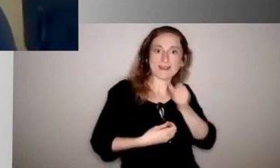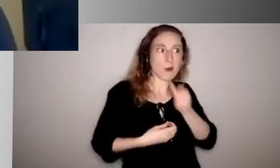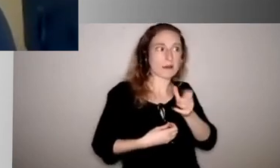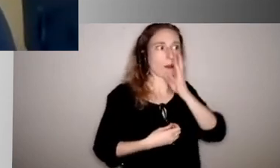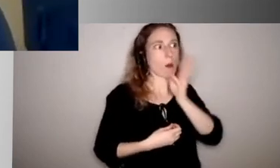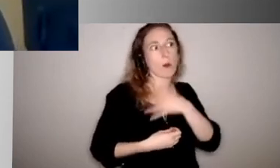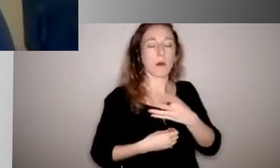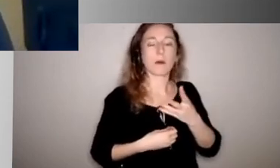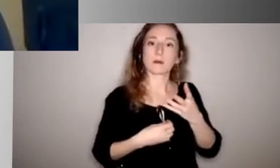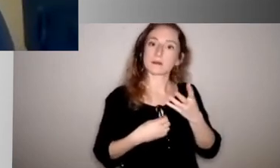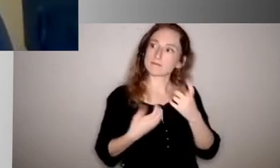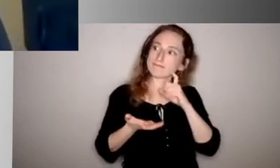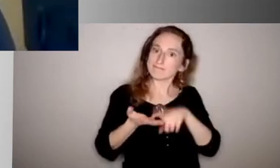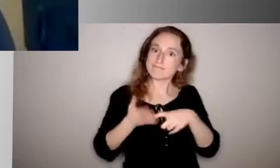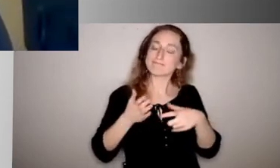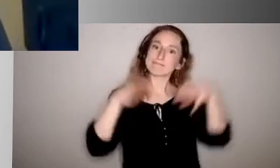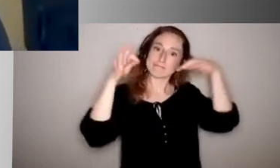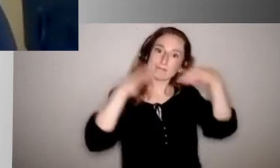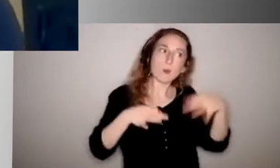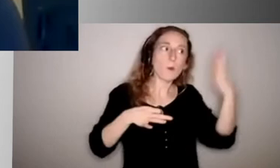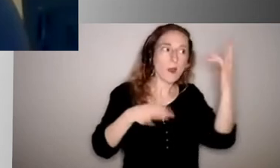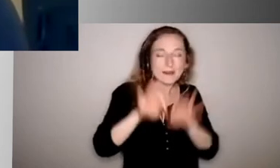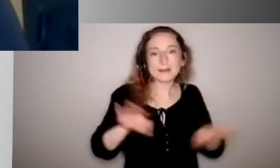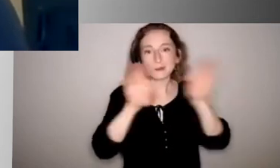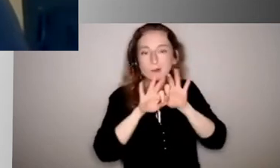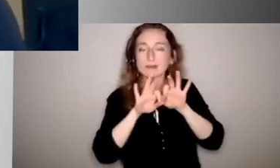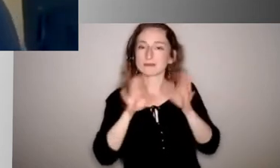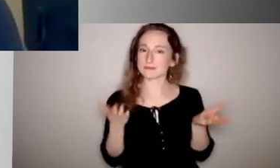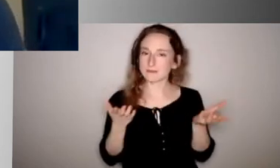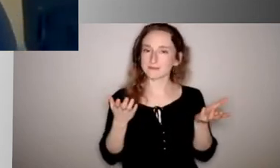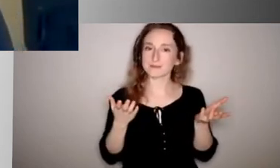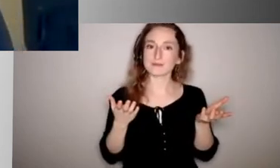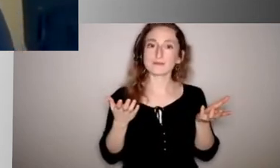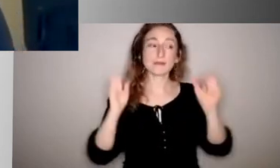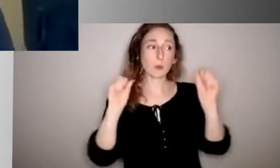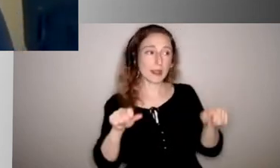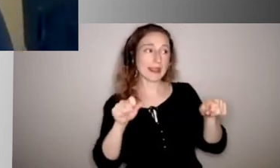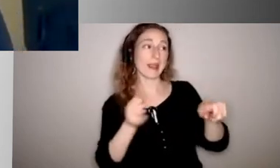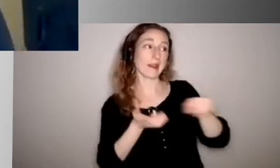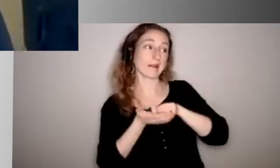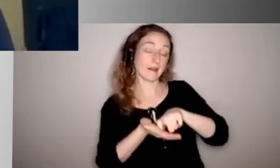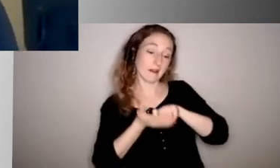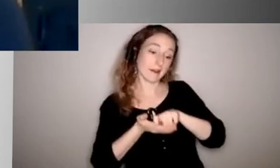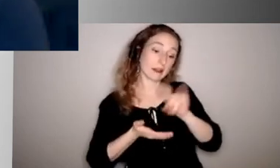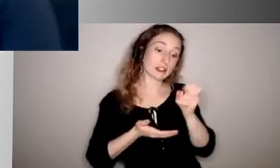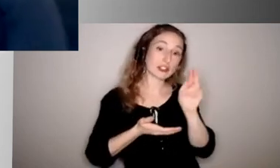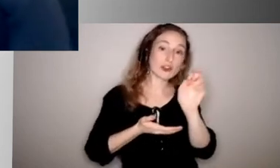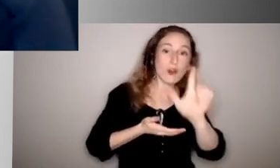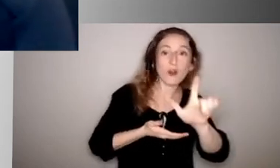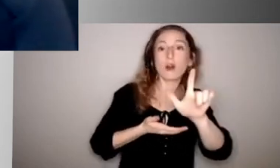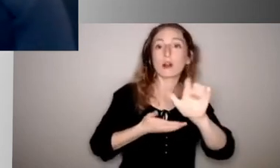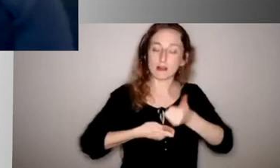and then you can move on. But here's why. Here's why we need to be doing this. We can do some journaling. We can do some different thought processes. So